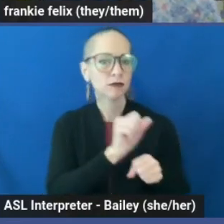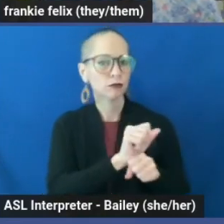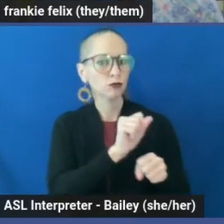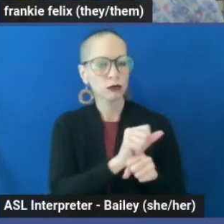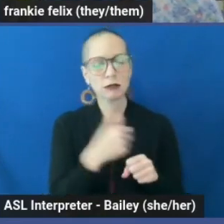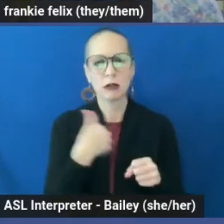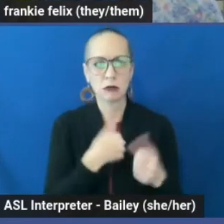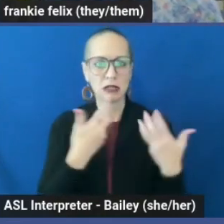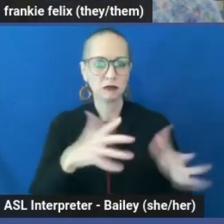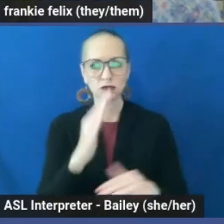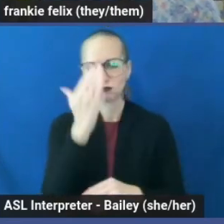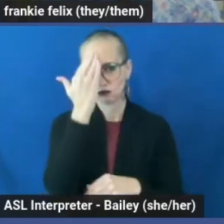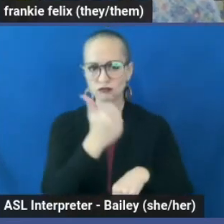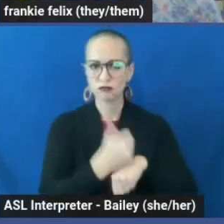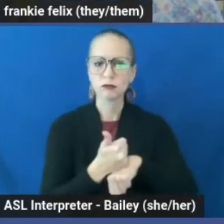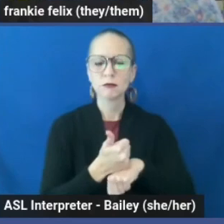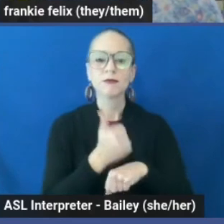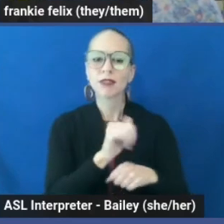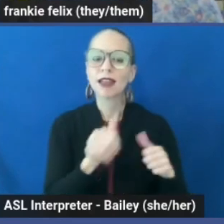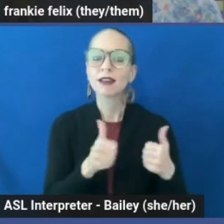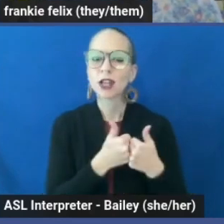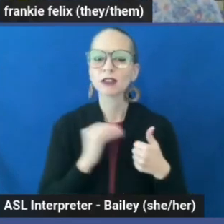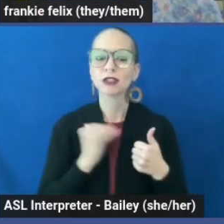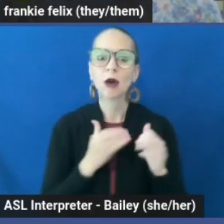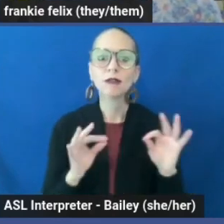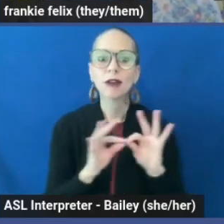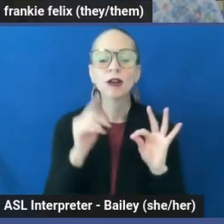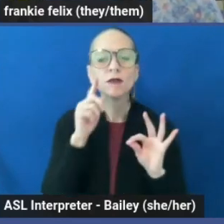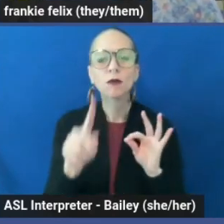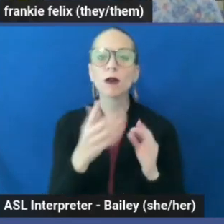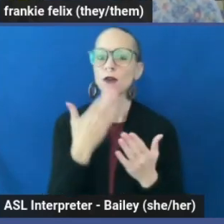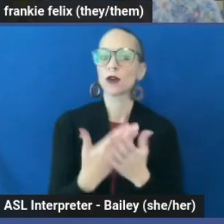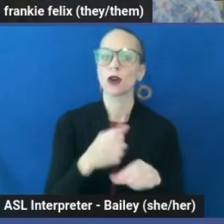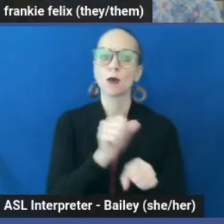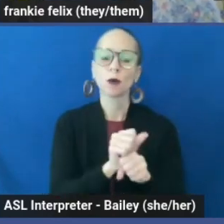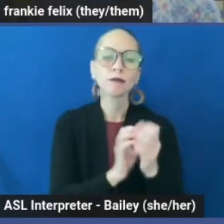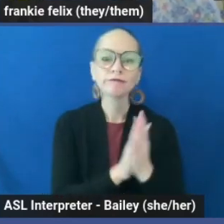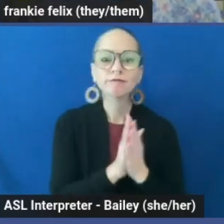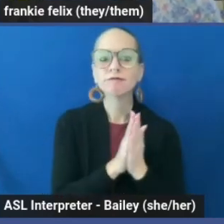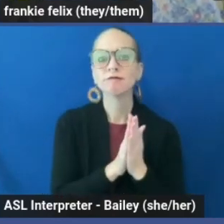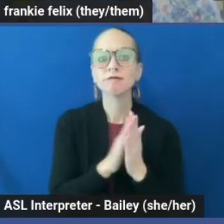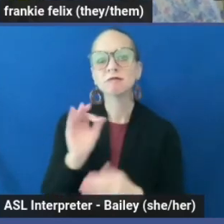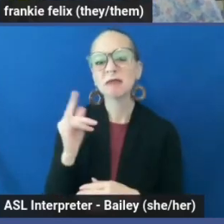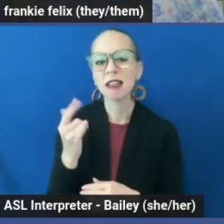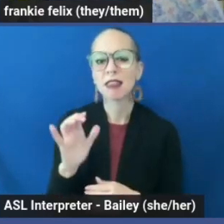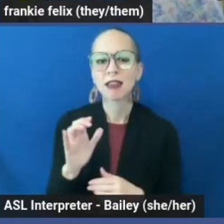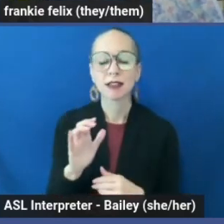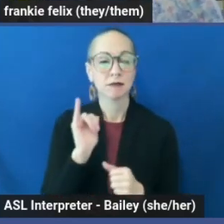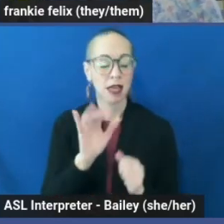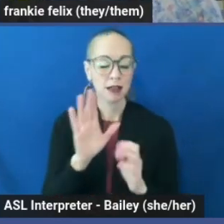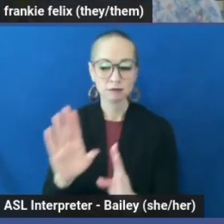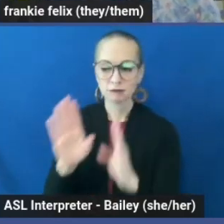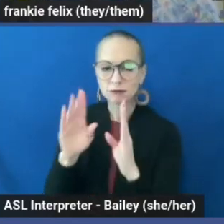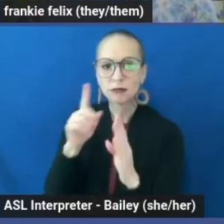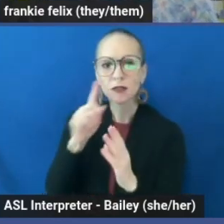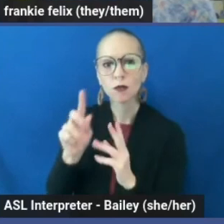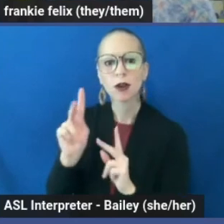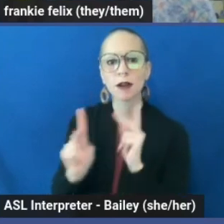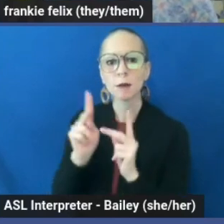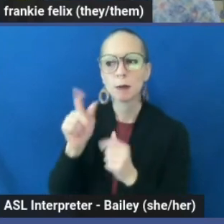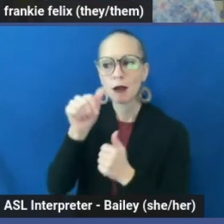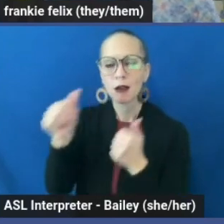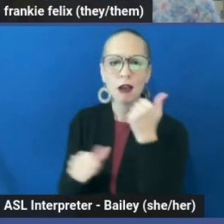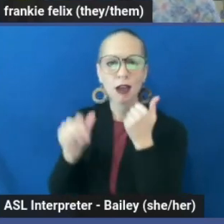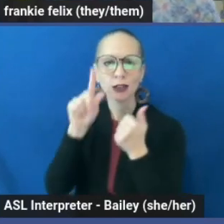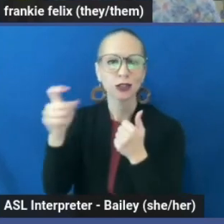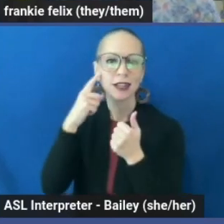them. It challenges the value we place on a good work ethic. It especially calls attention to the exploitation of workers under capitalism.